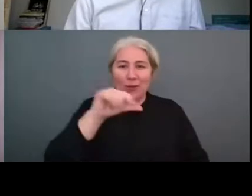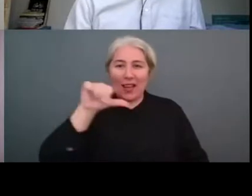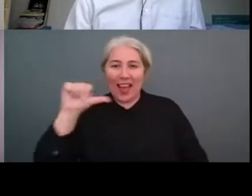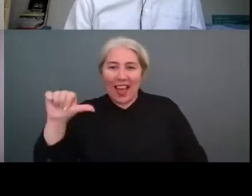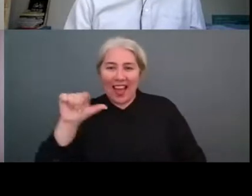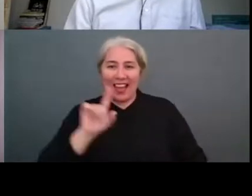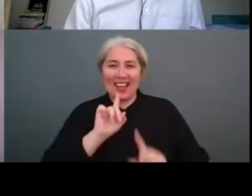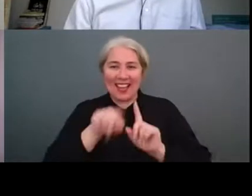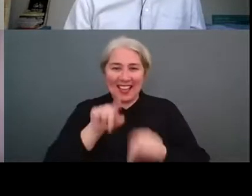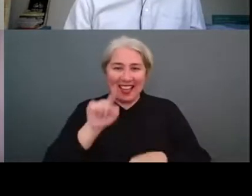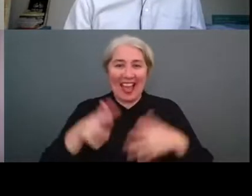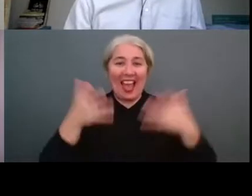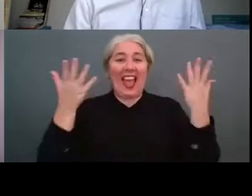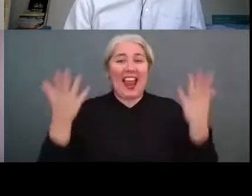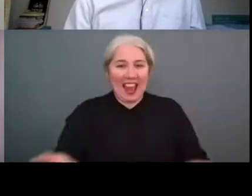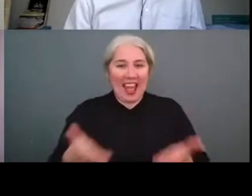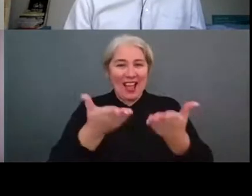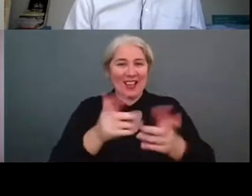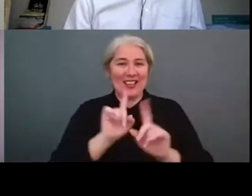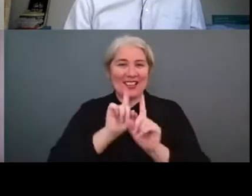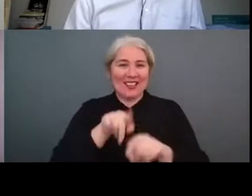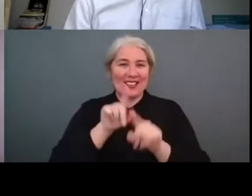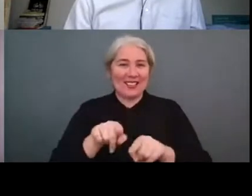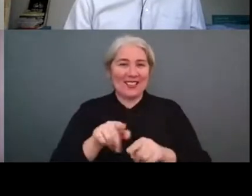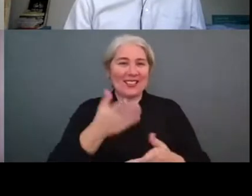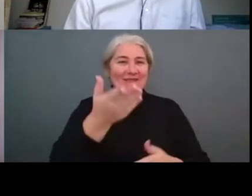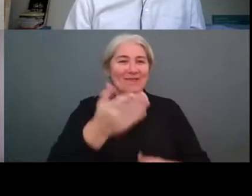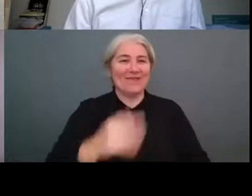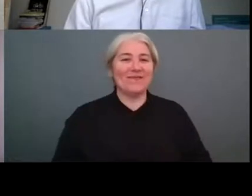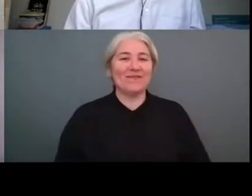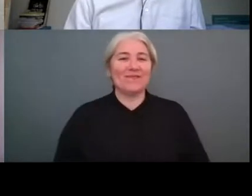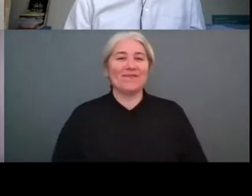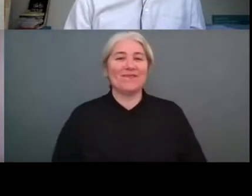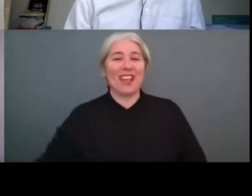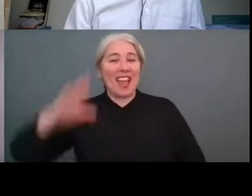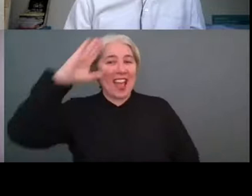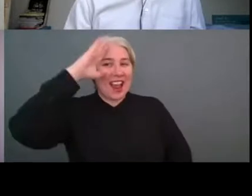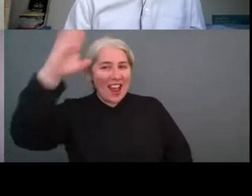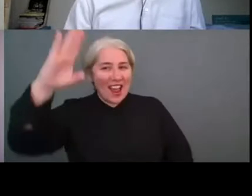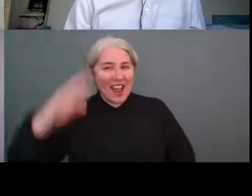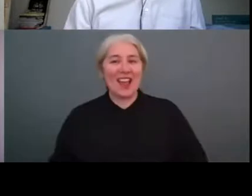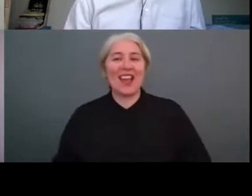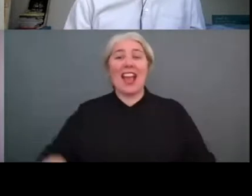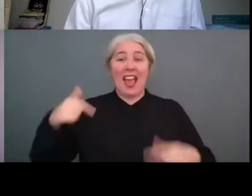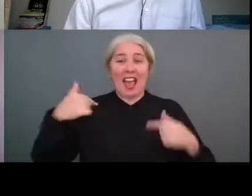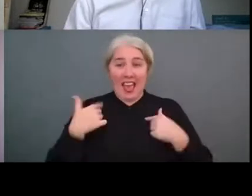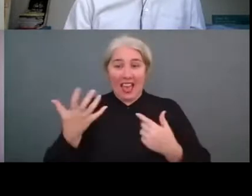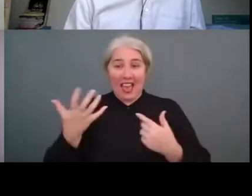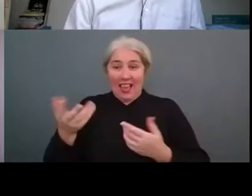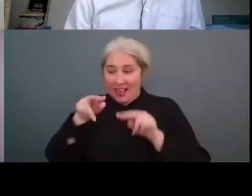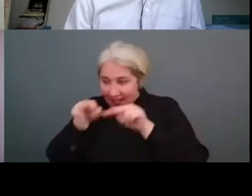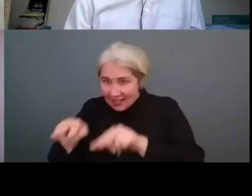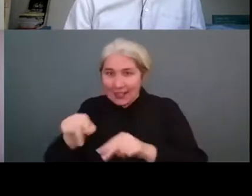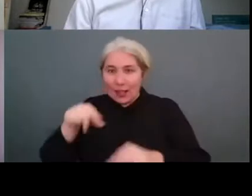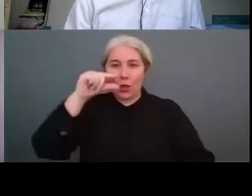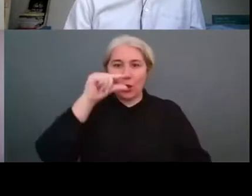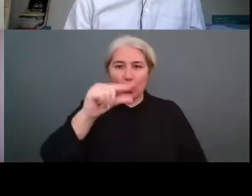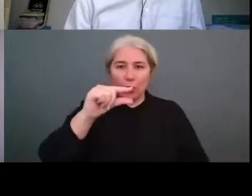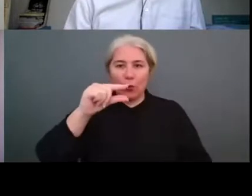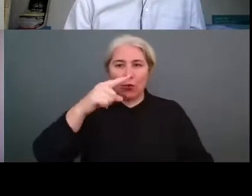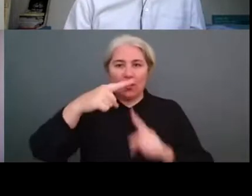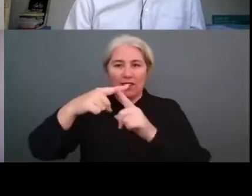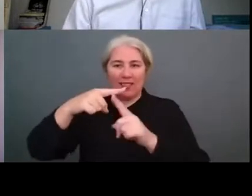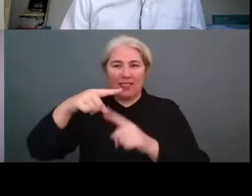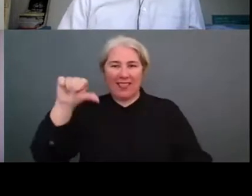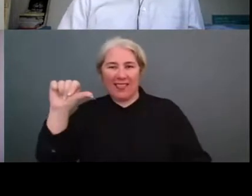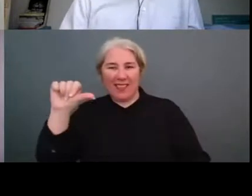yes yes uh well thank thanks for the questions um we received like four questions so also i can remind all the panelists that you can